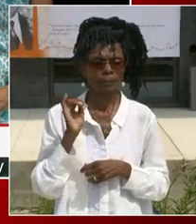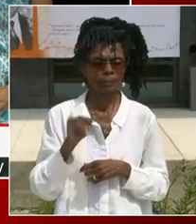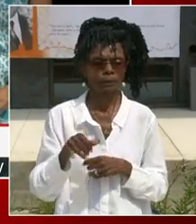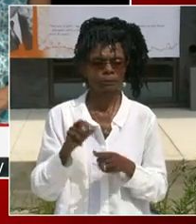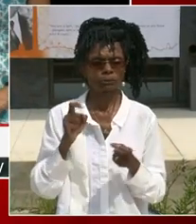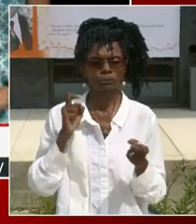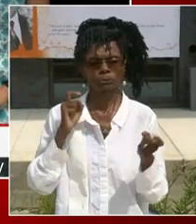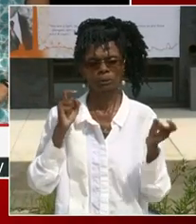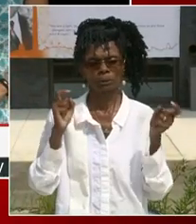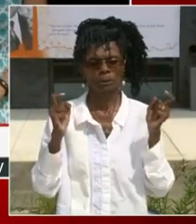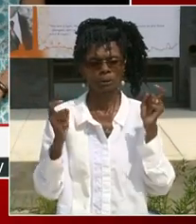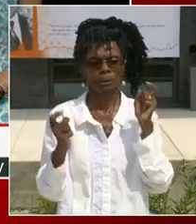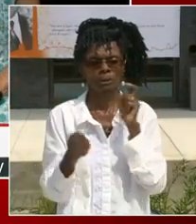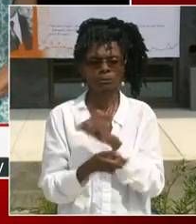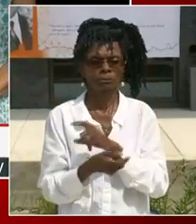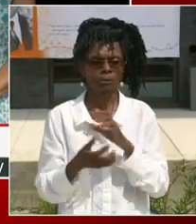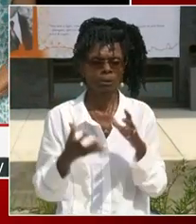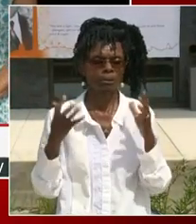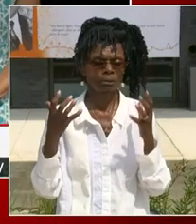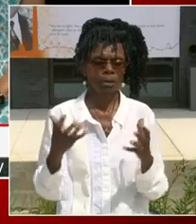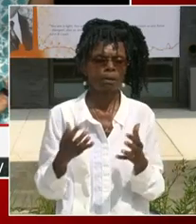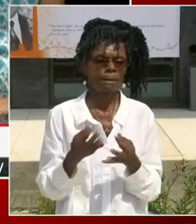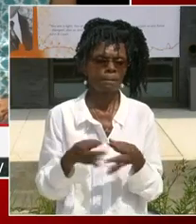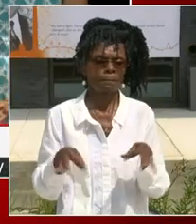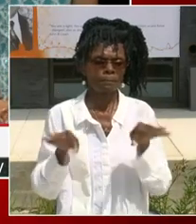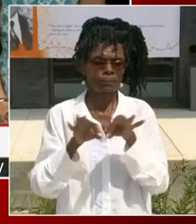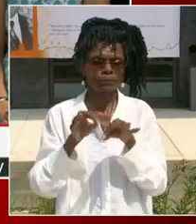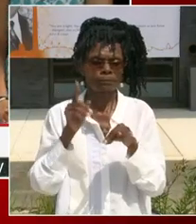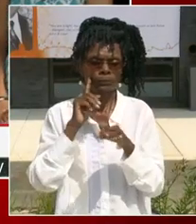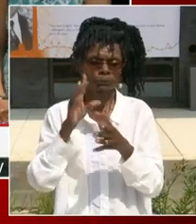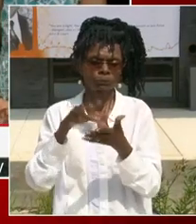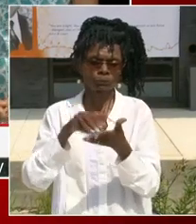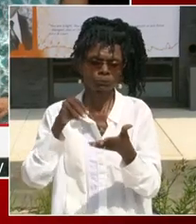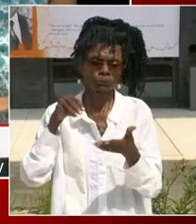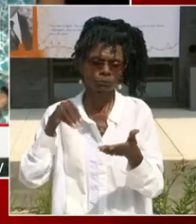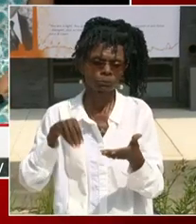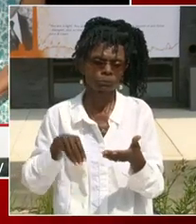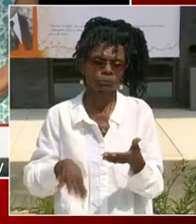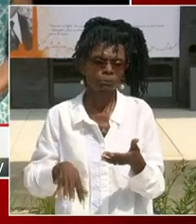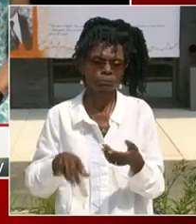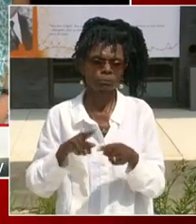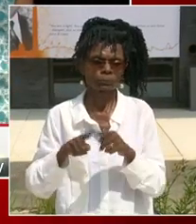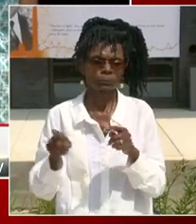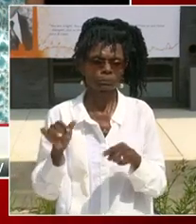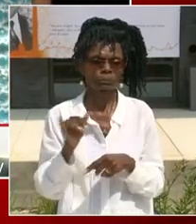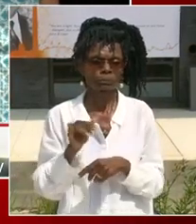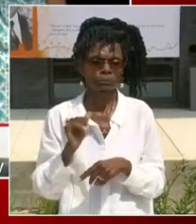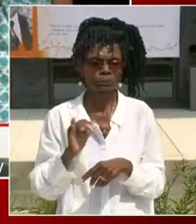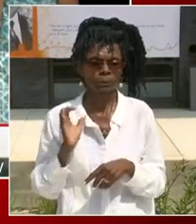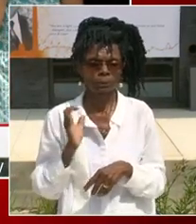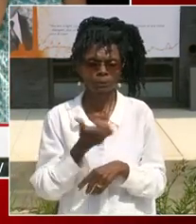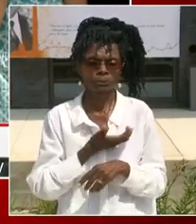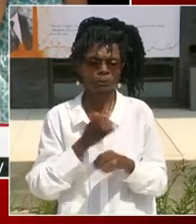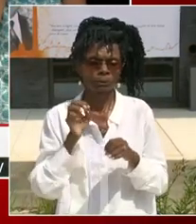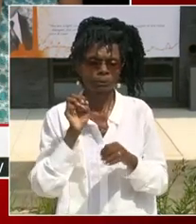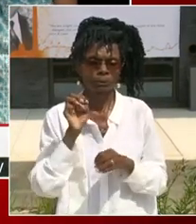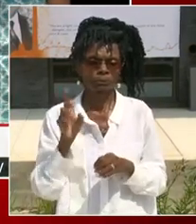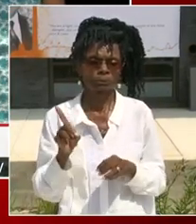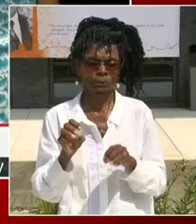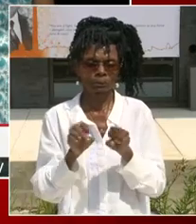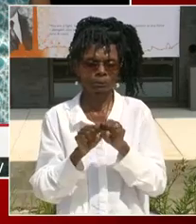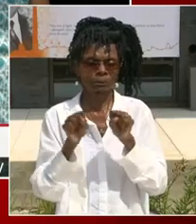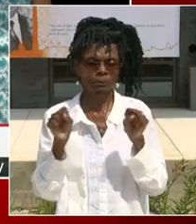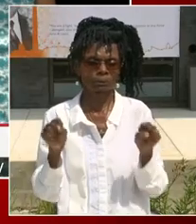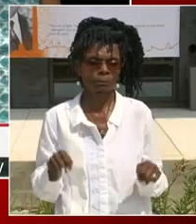important for the life of our system. So I want to congratulate the leadership at DCPS.